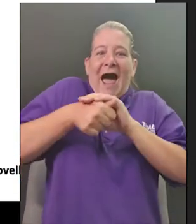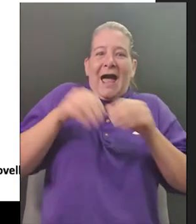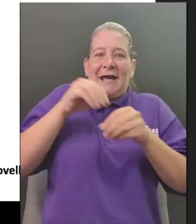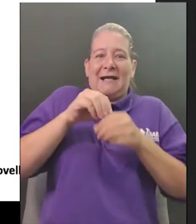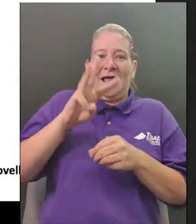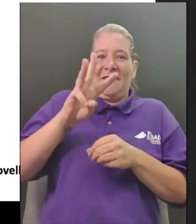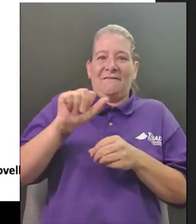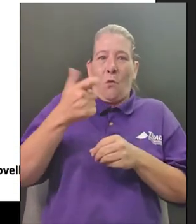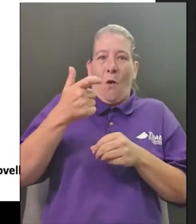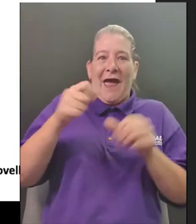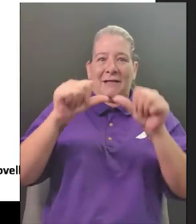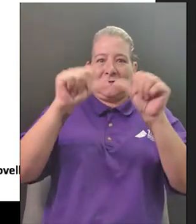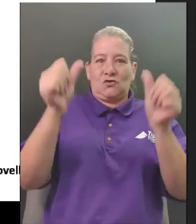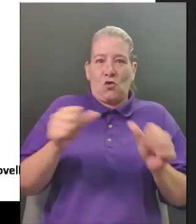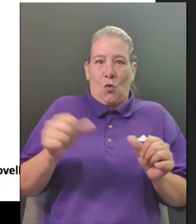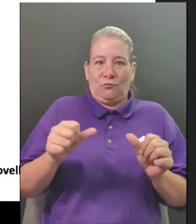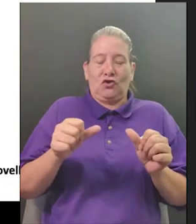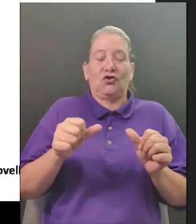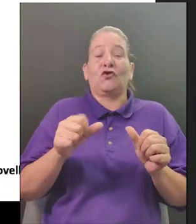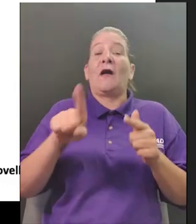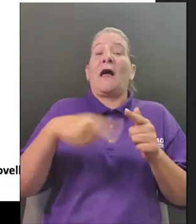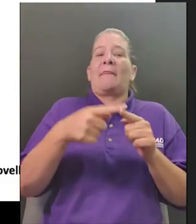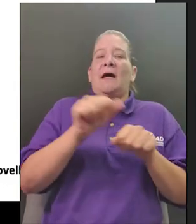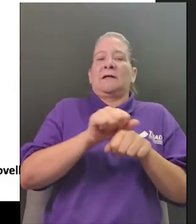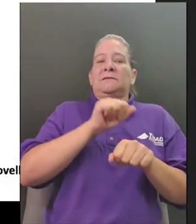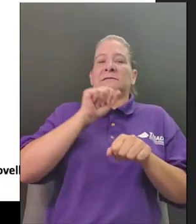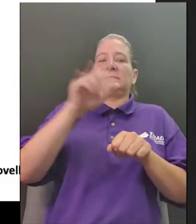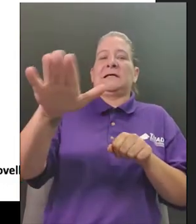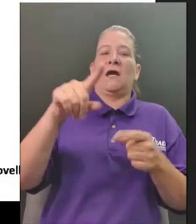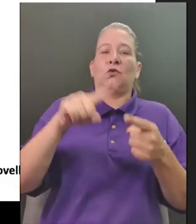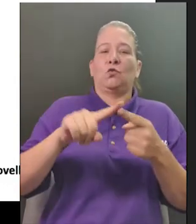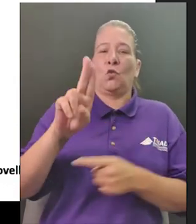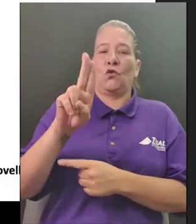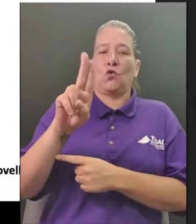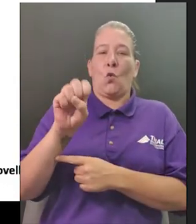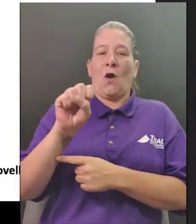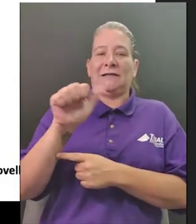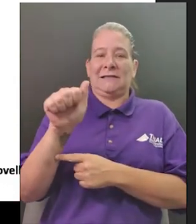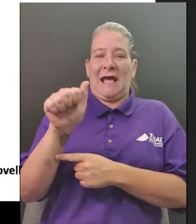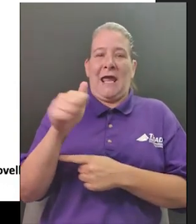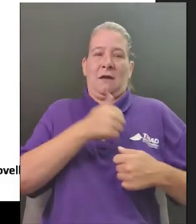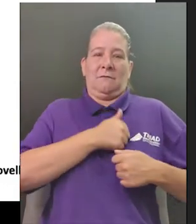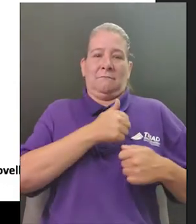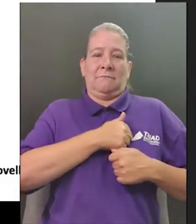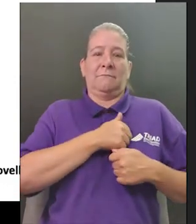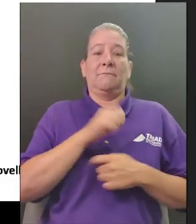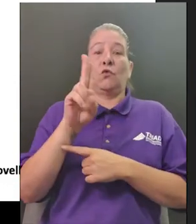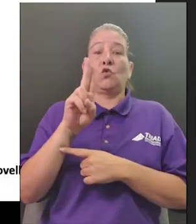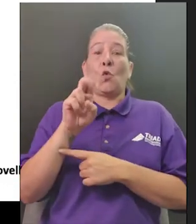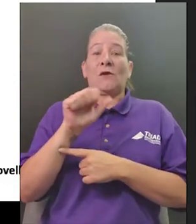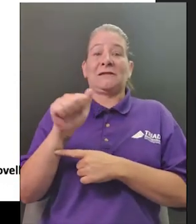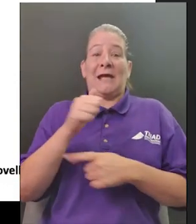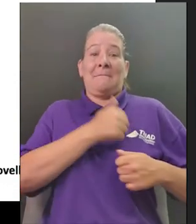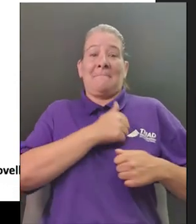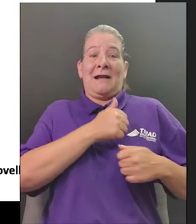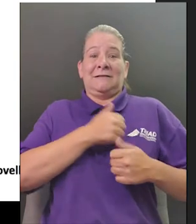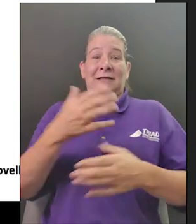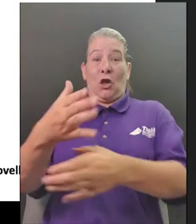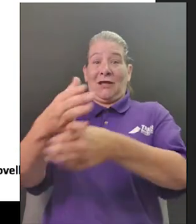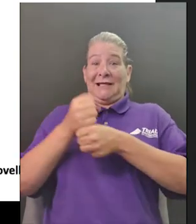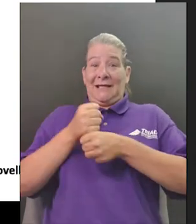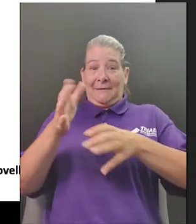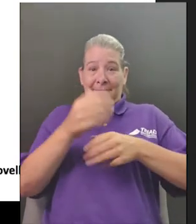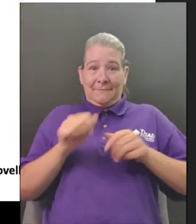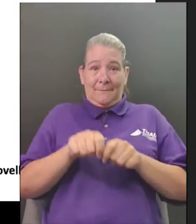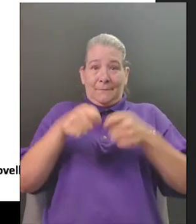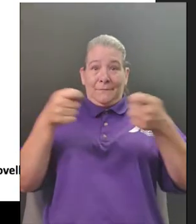took that information wrote it down and when she was sending her sculptures back that were wax